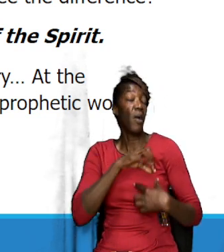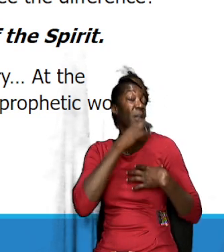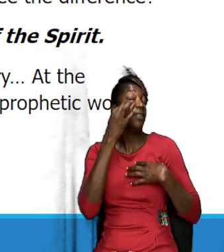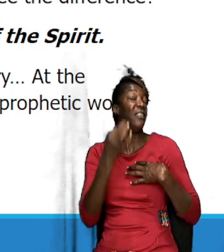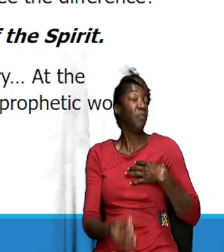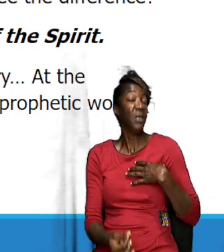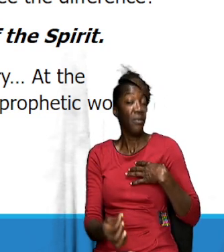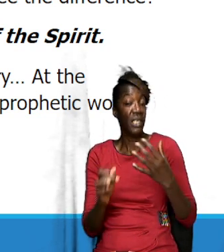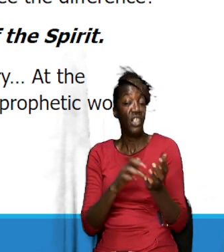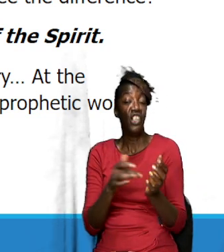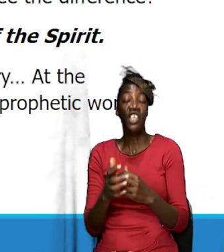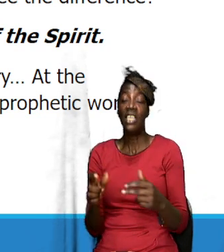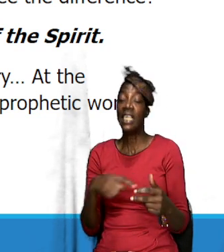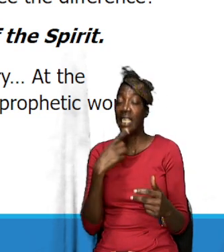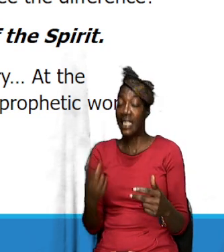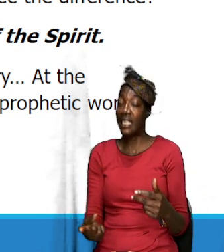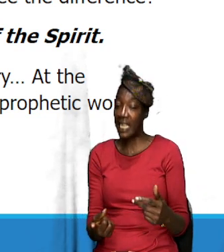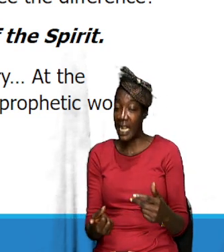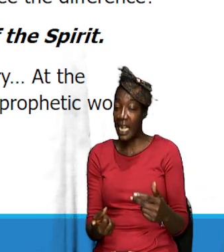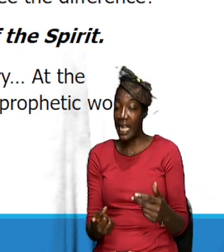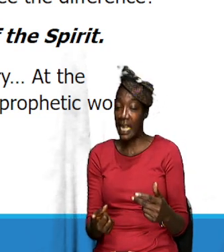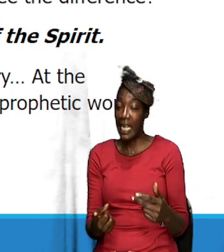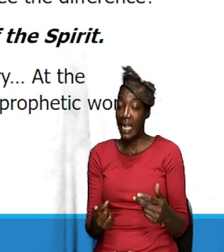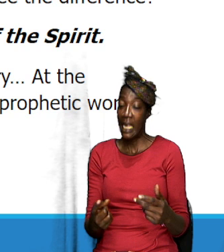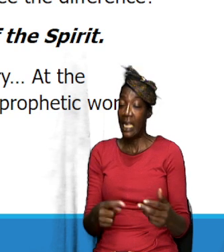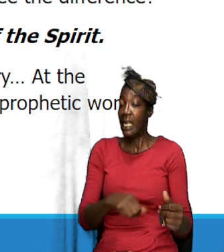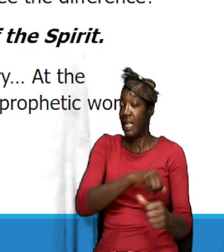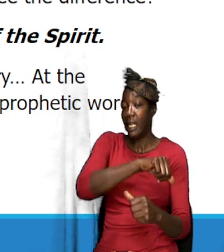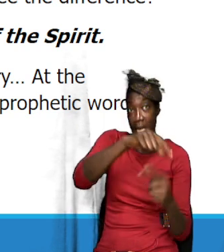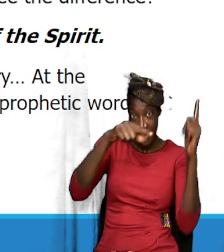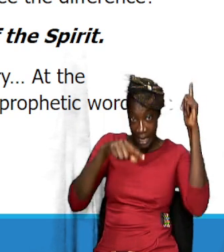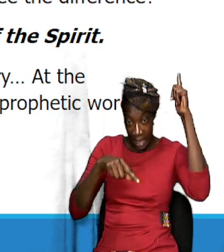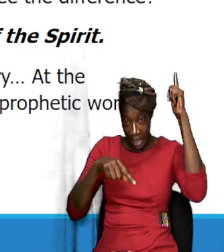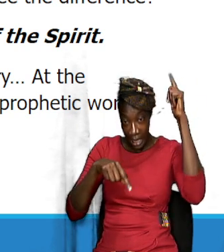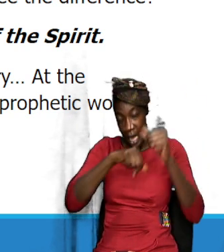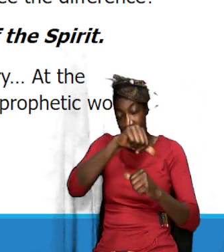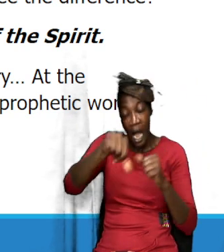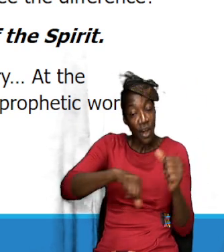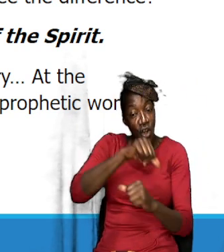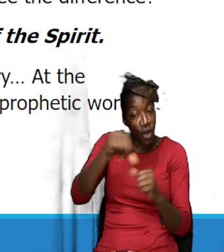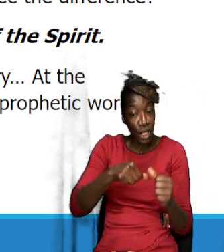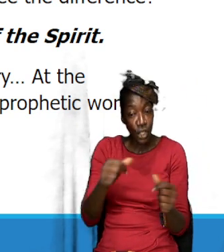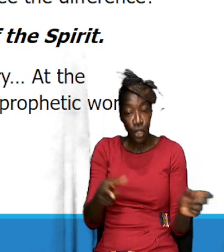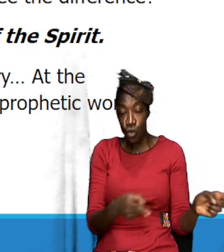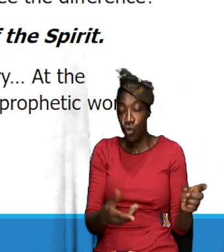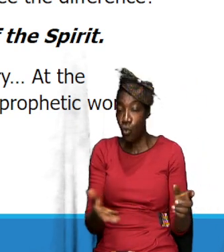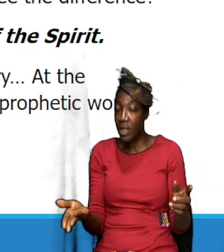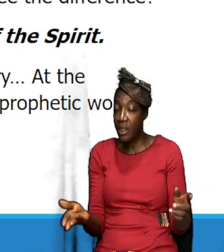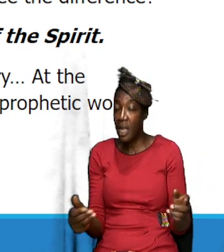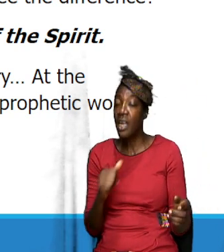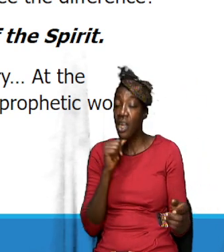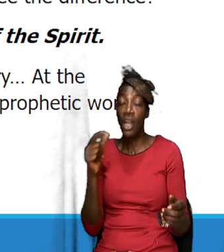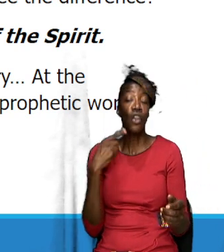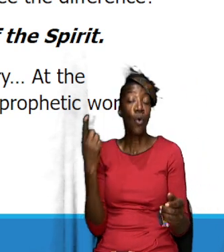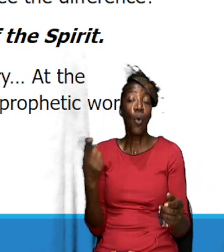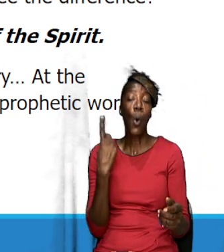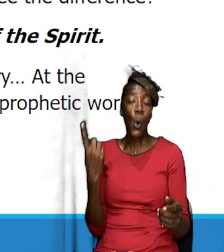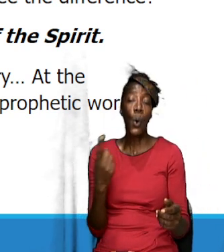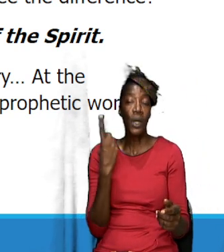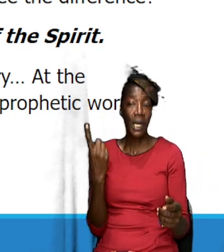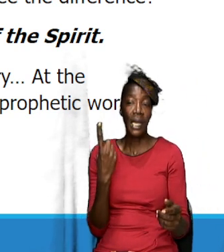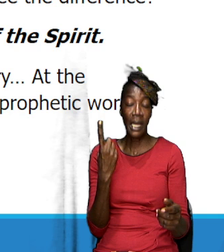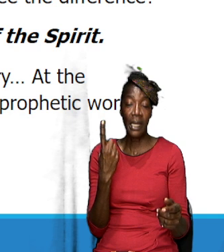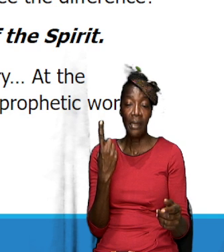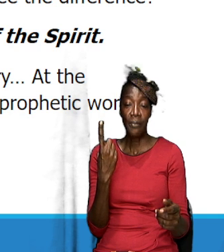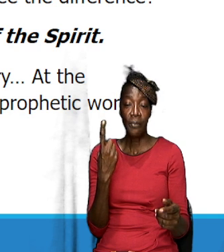what Jesus was saying, that he was anointed to do the thing. But not only did the Bible say that